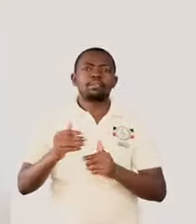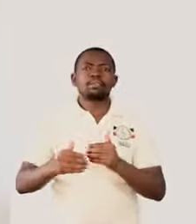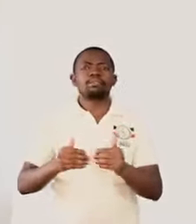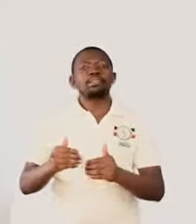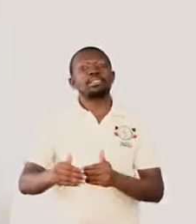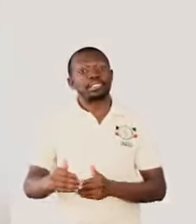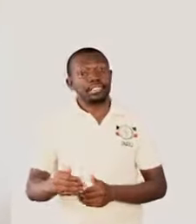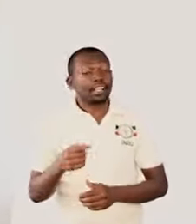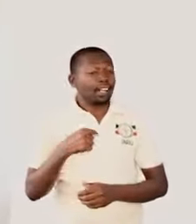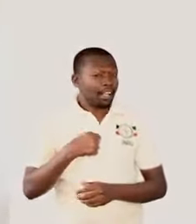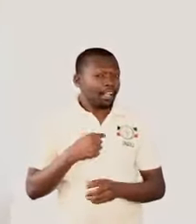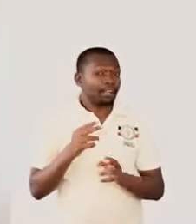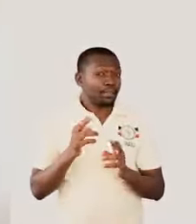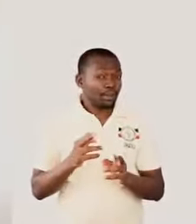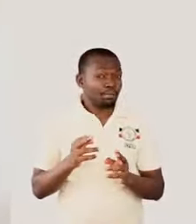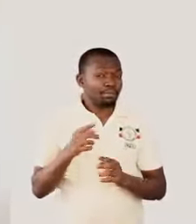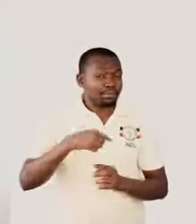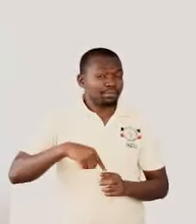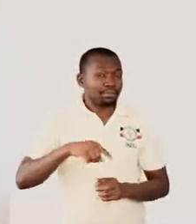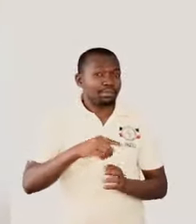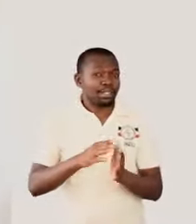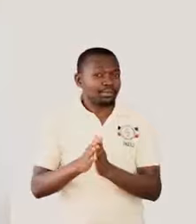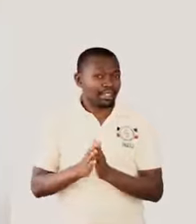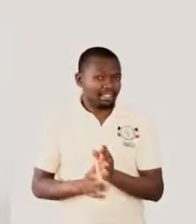I hope we are together.